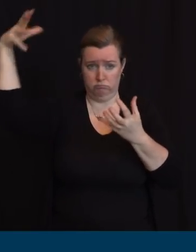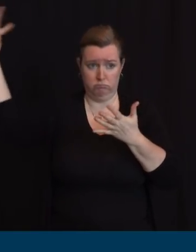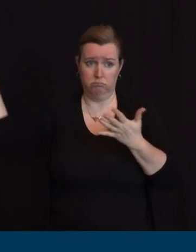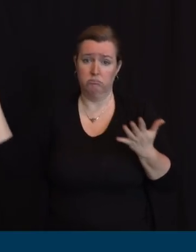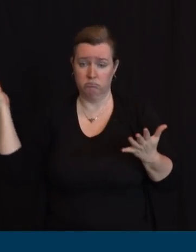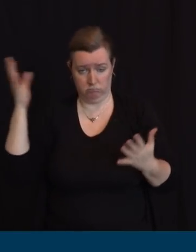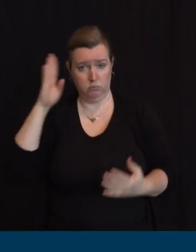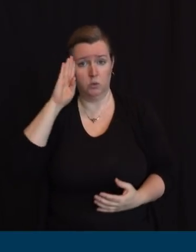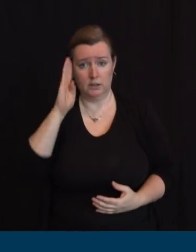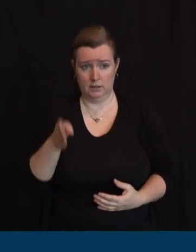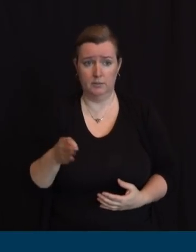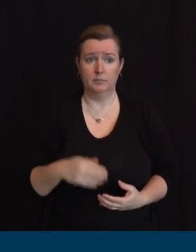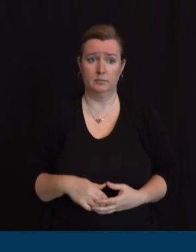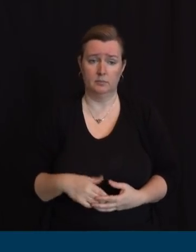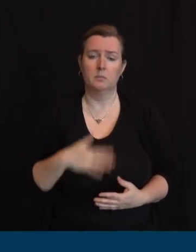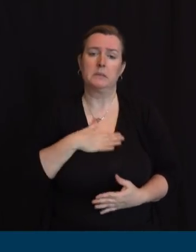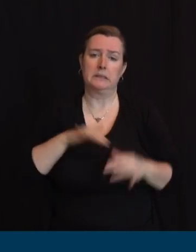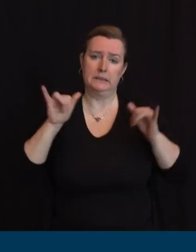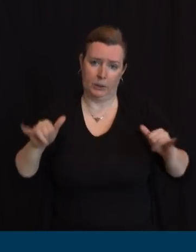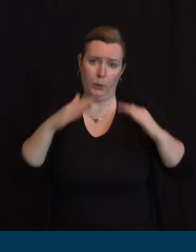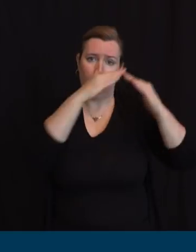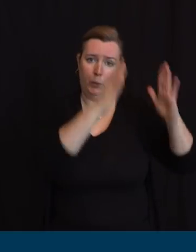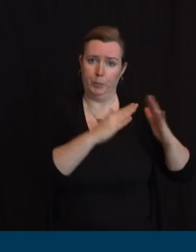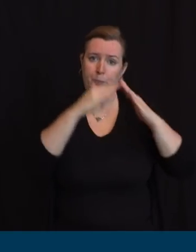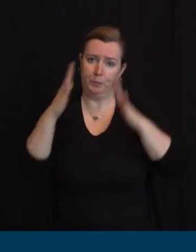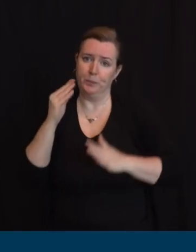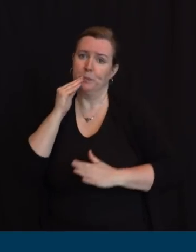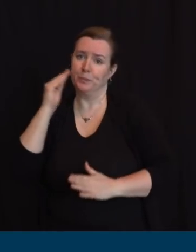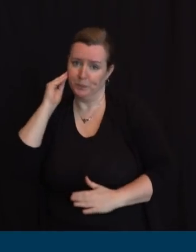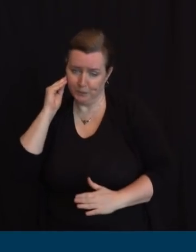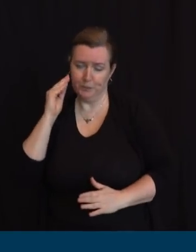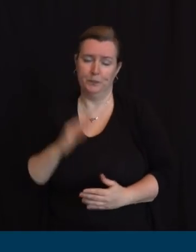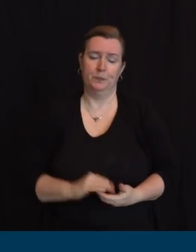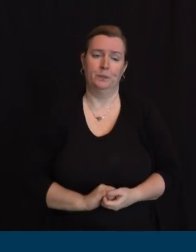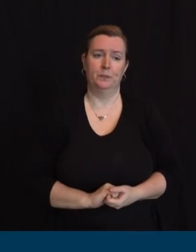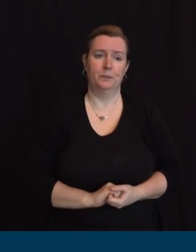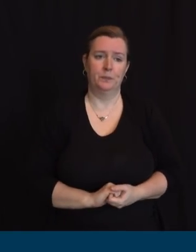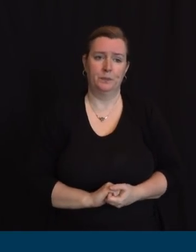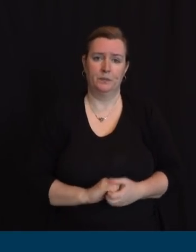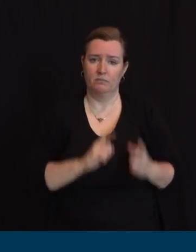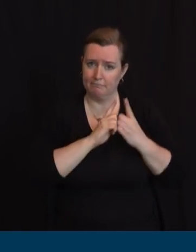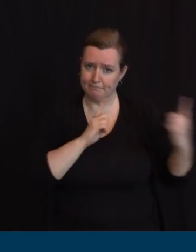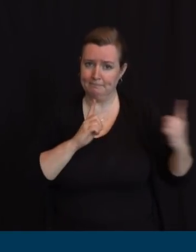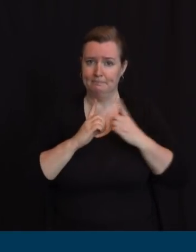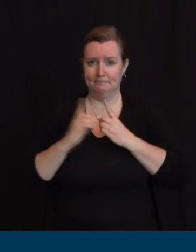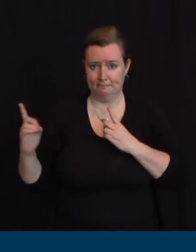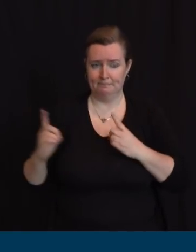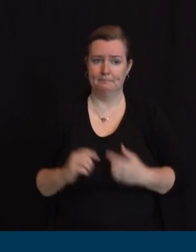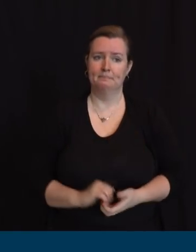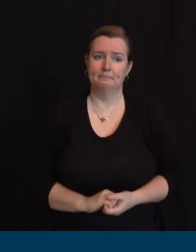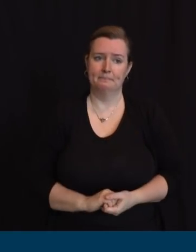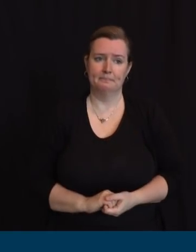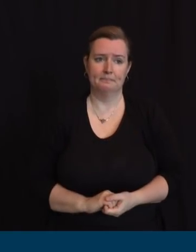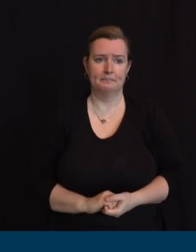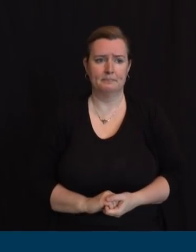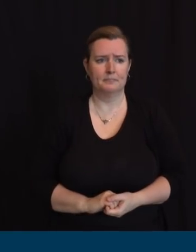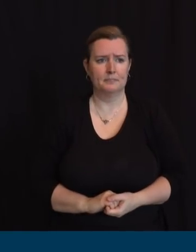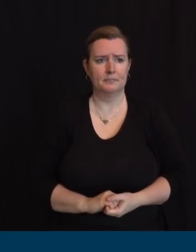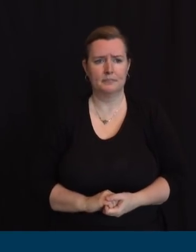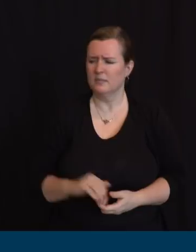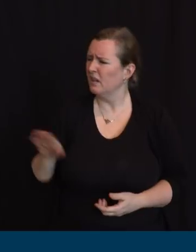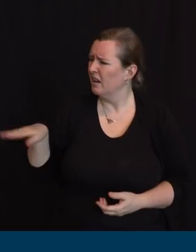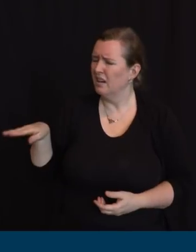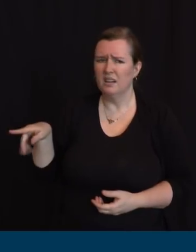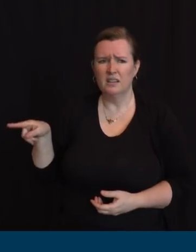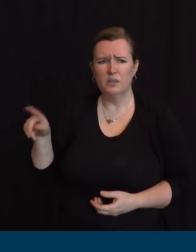this on the back of, you said it could be, your current is April 25th? Yes. So the runaway freight train was this first